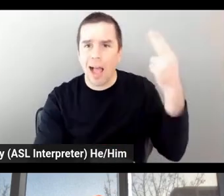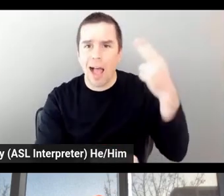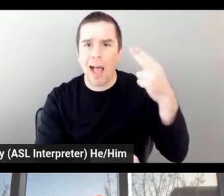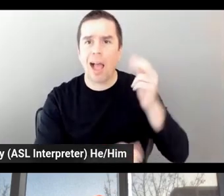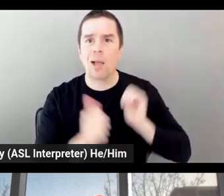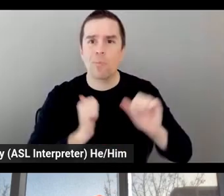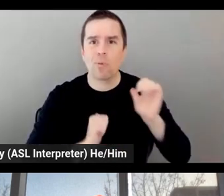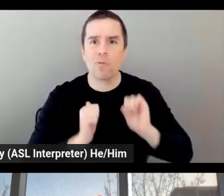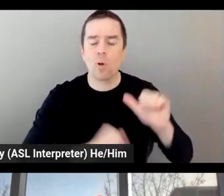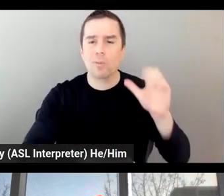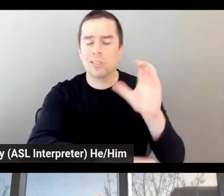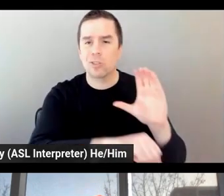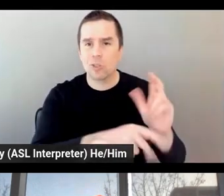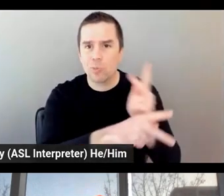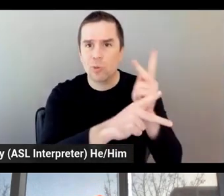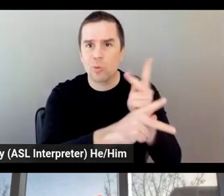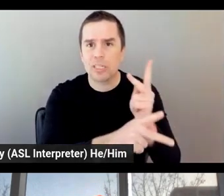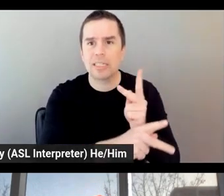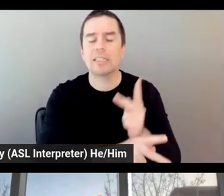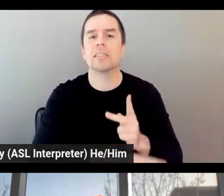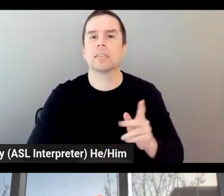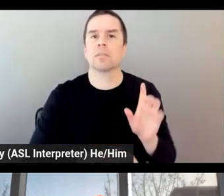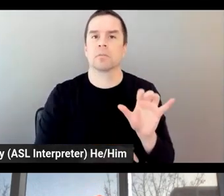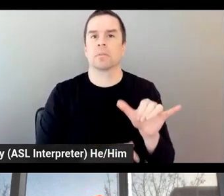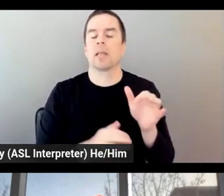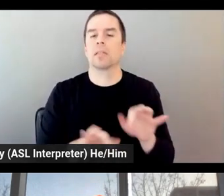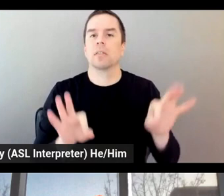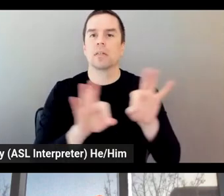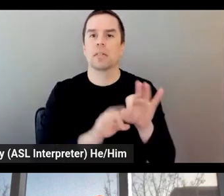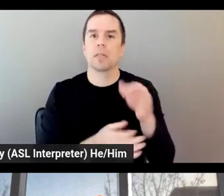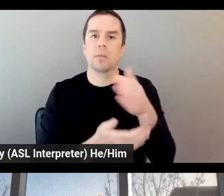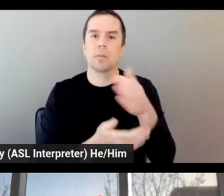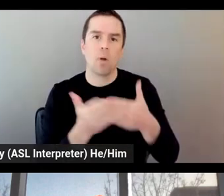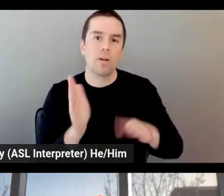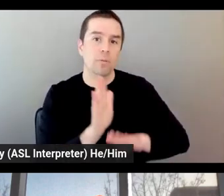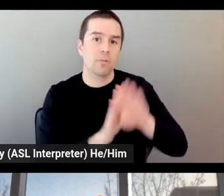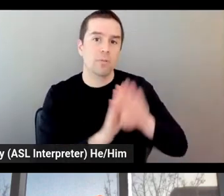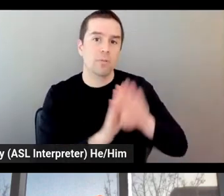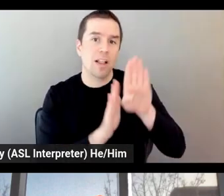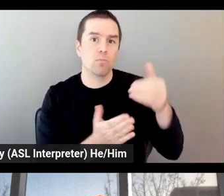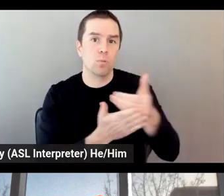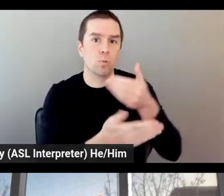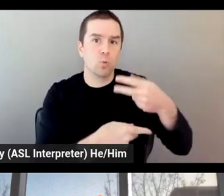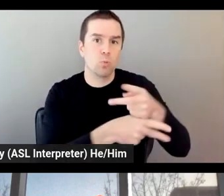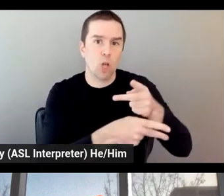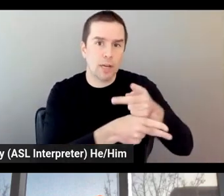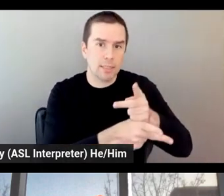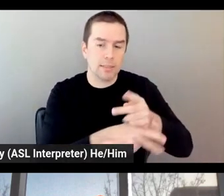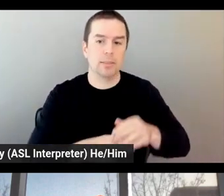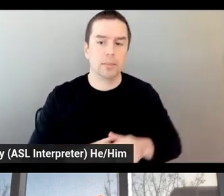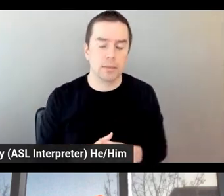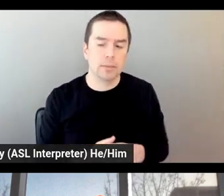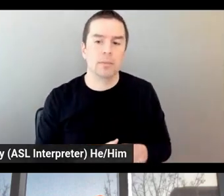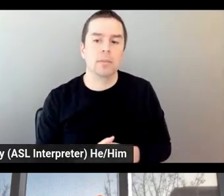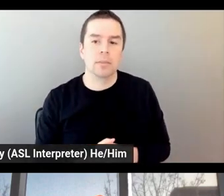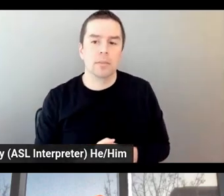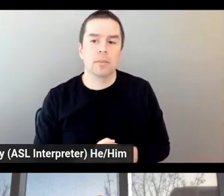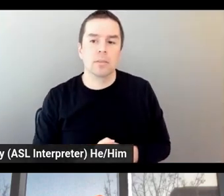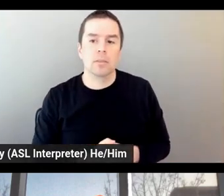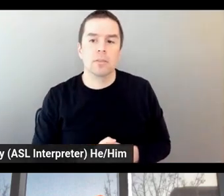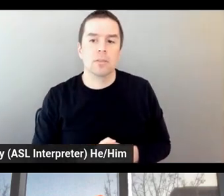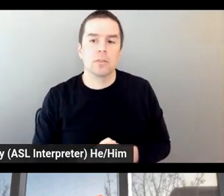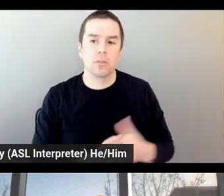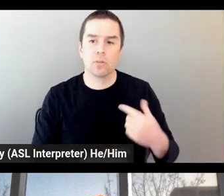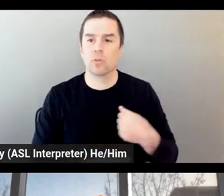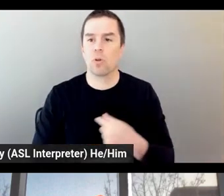key part of our development, product development. So we are working on vehicle performance,